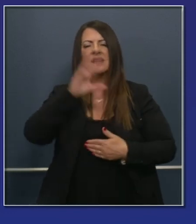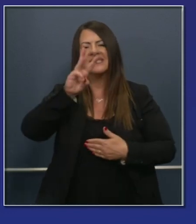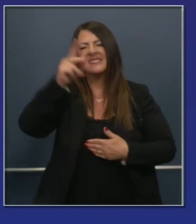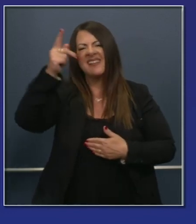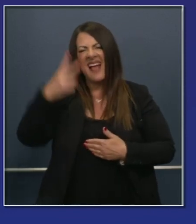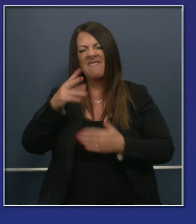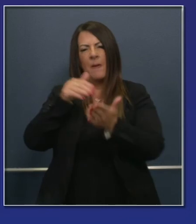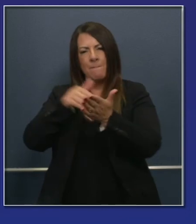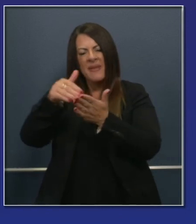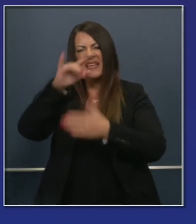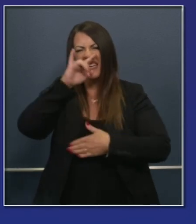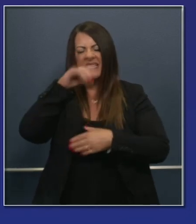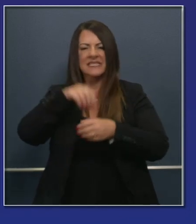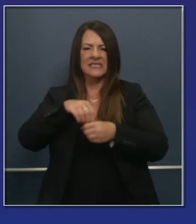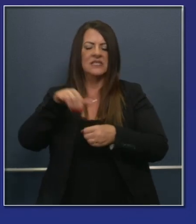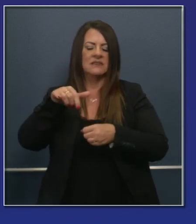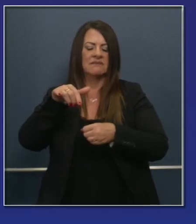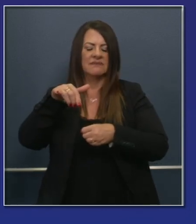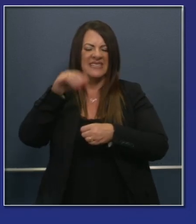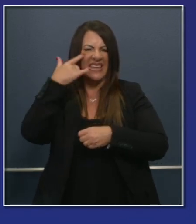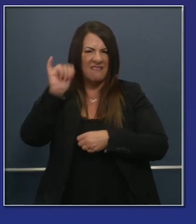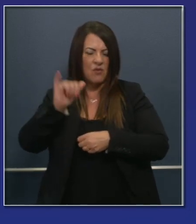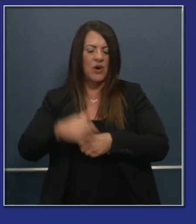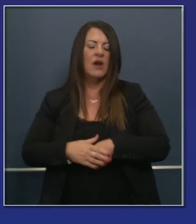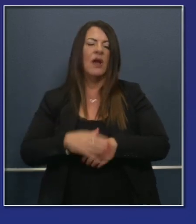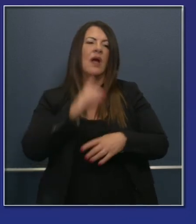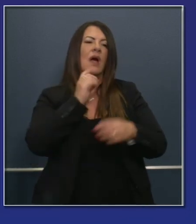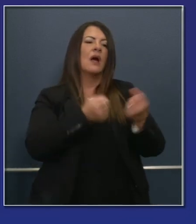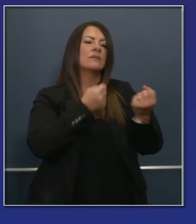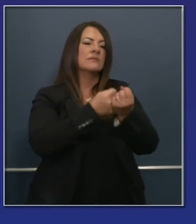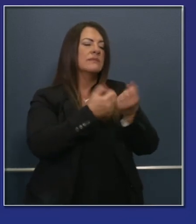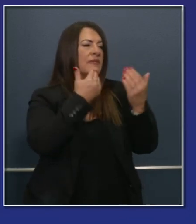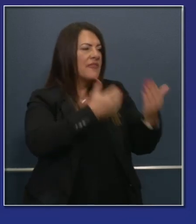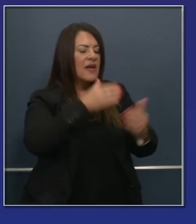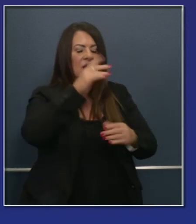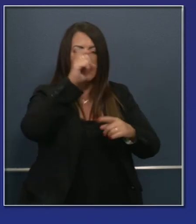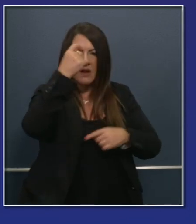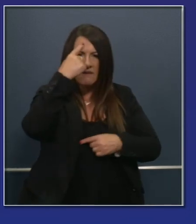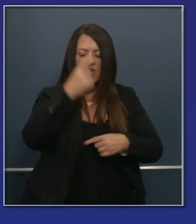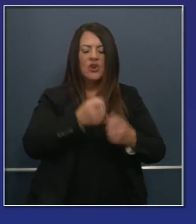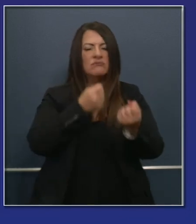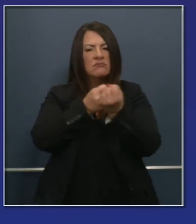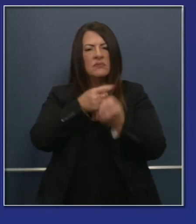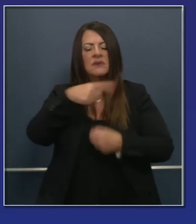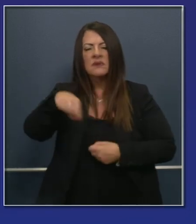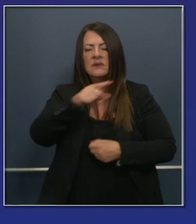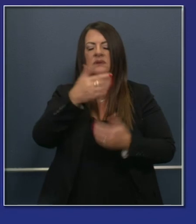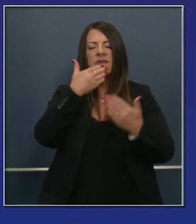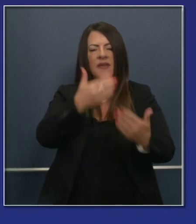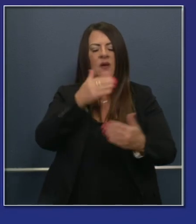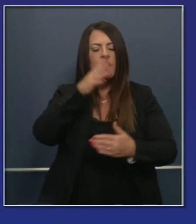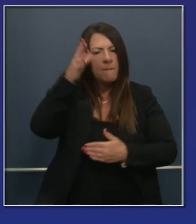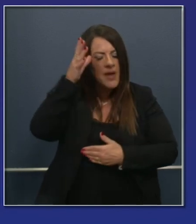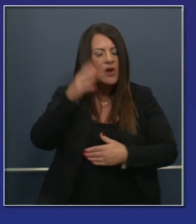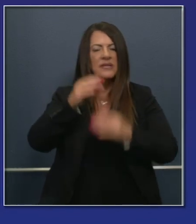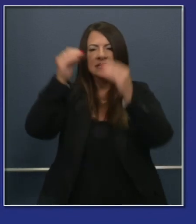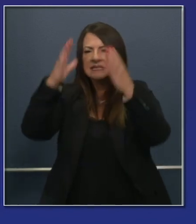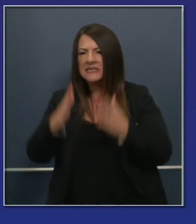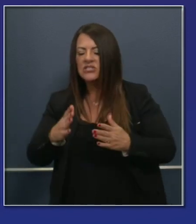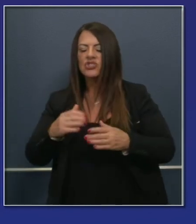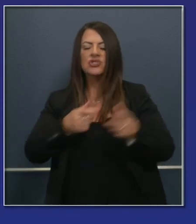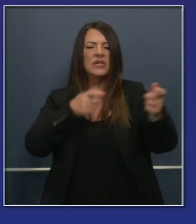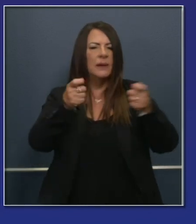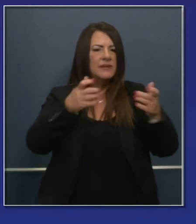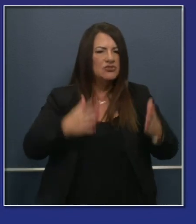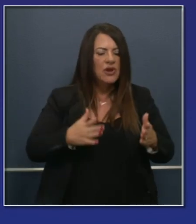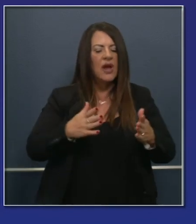and our legislature and to all of our students, parents, educators, administrators, and superintendents. Continue to be safe and well, and